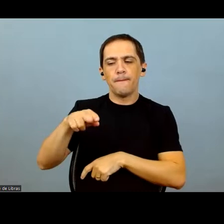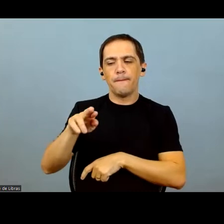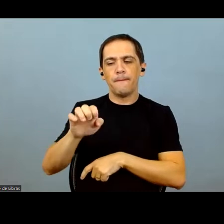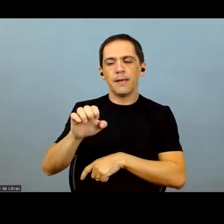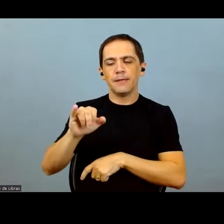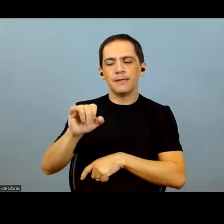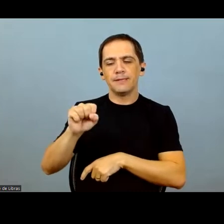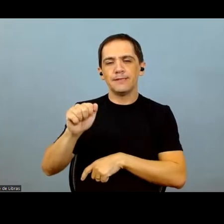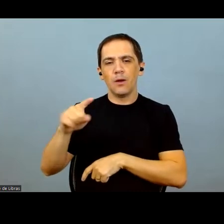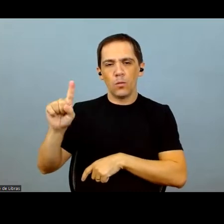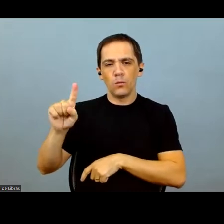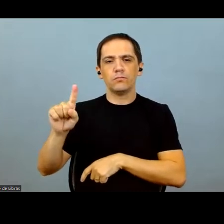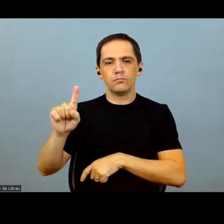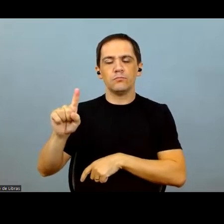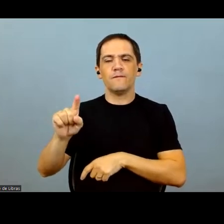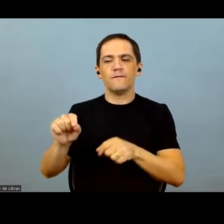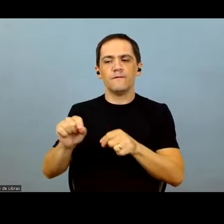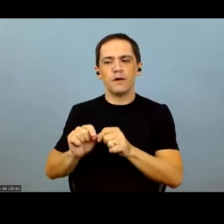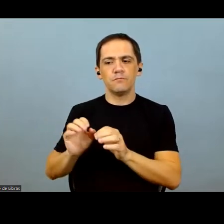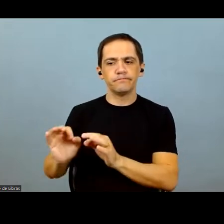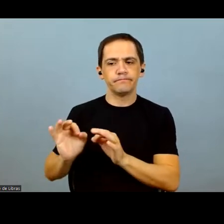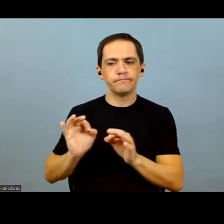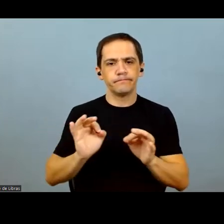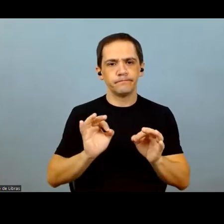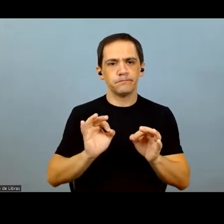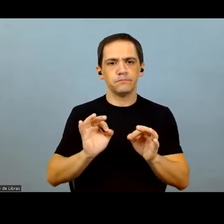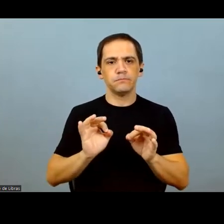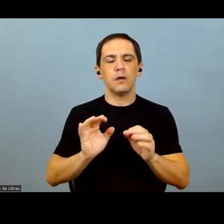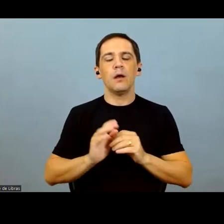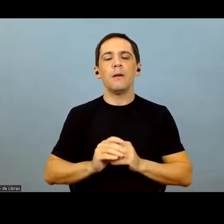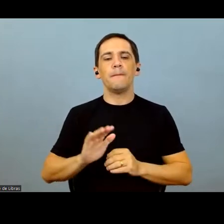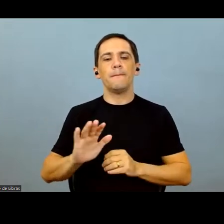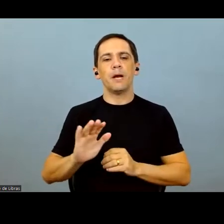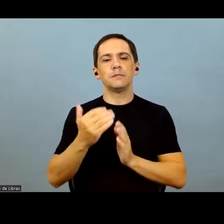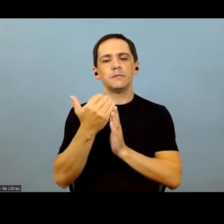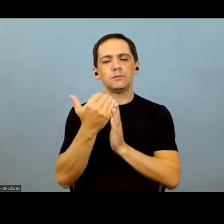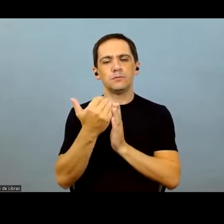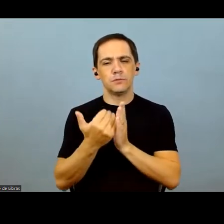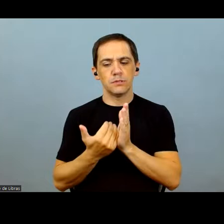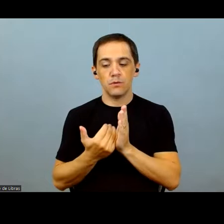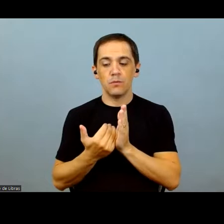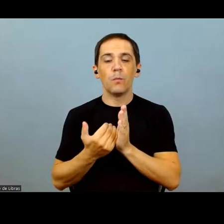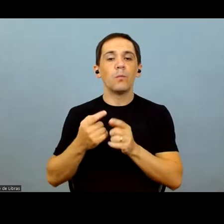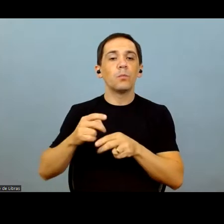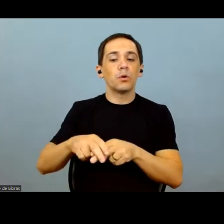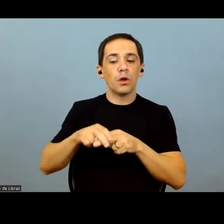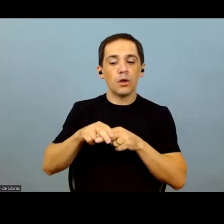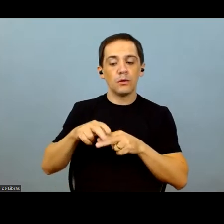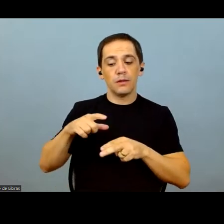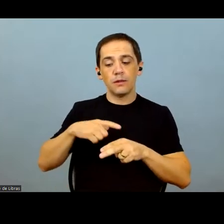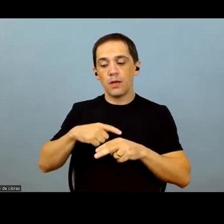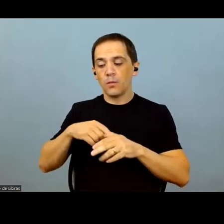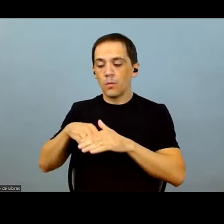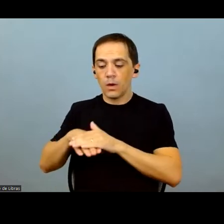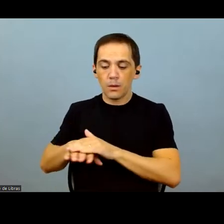And the reduction this year will be very consistent and uniform for us to use